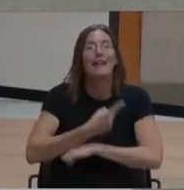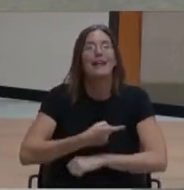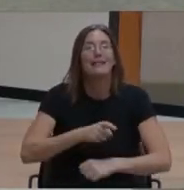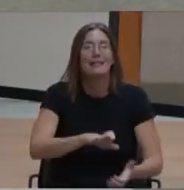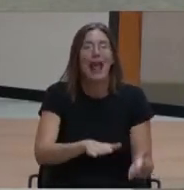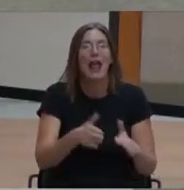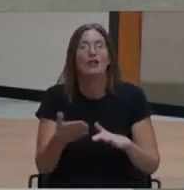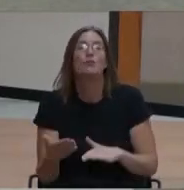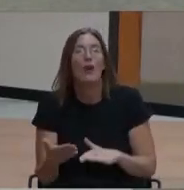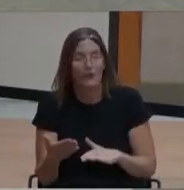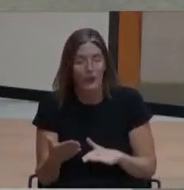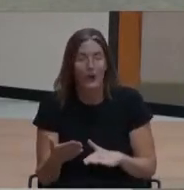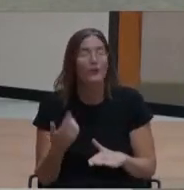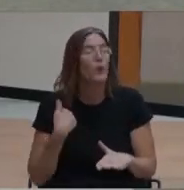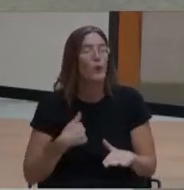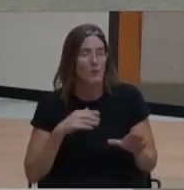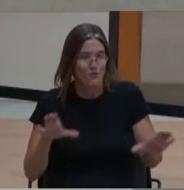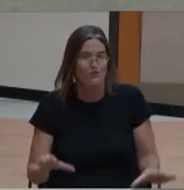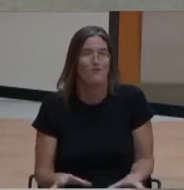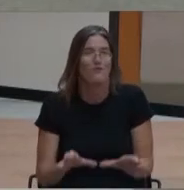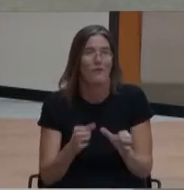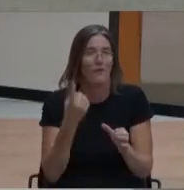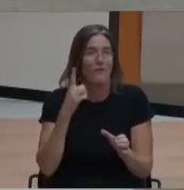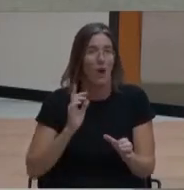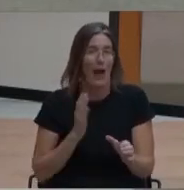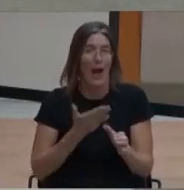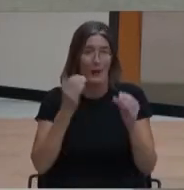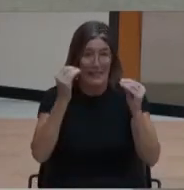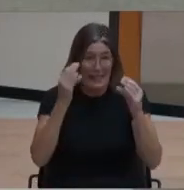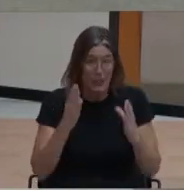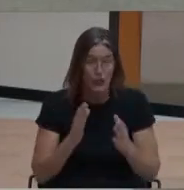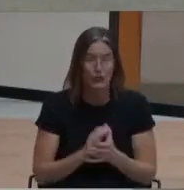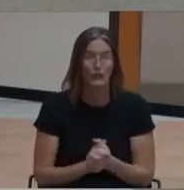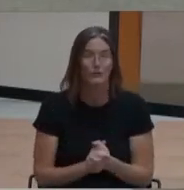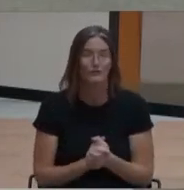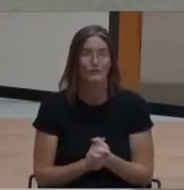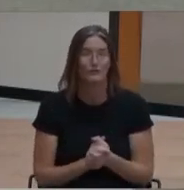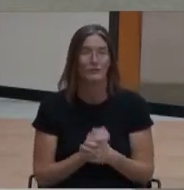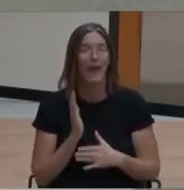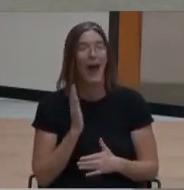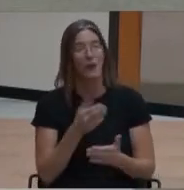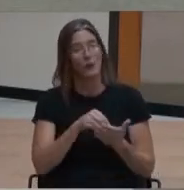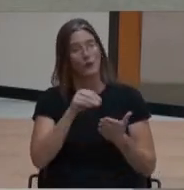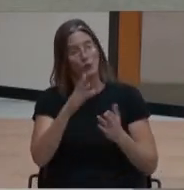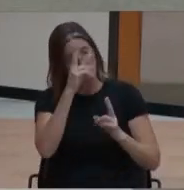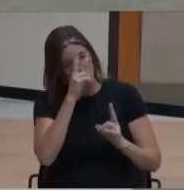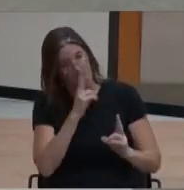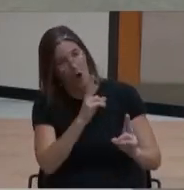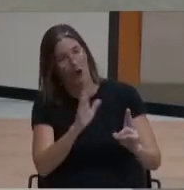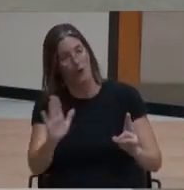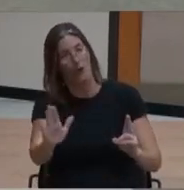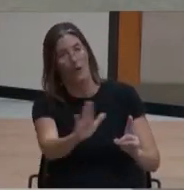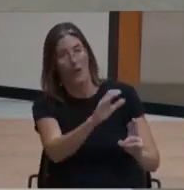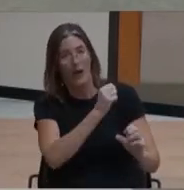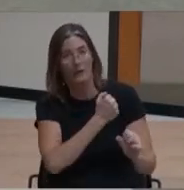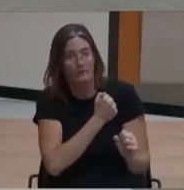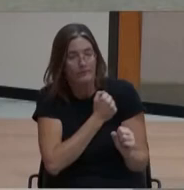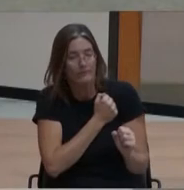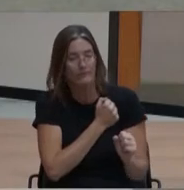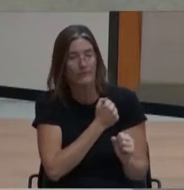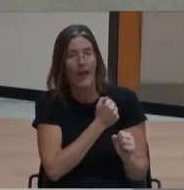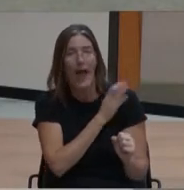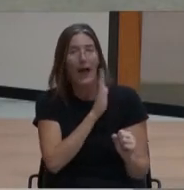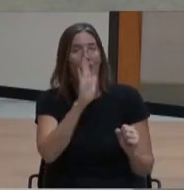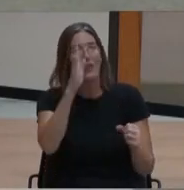wonderful teacher, Ms. Limas. The students have honored their loved ones and the heroes in